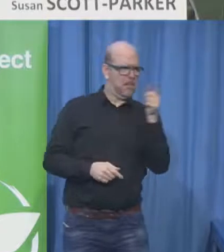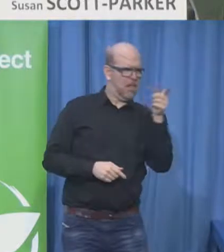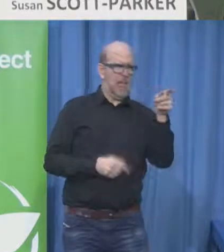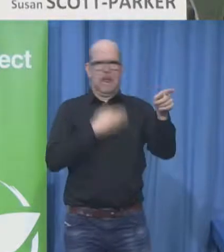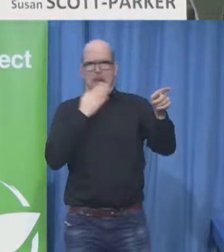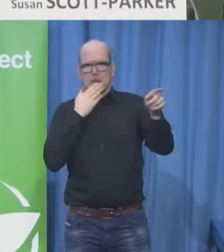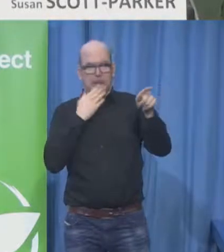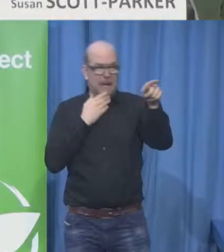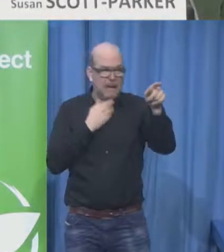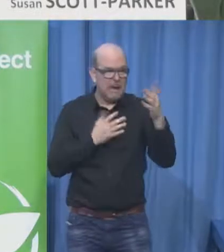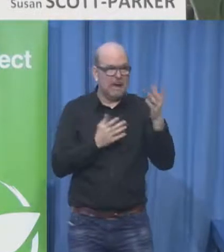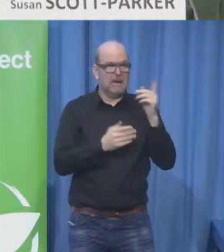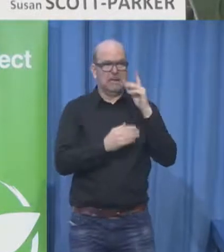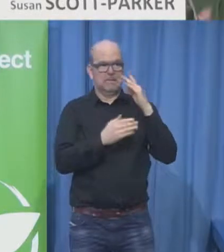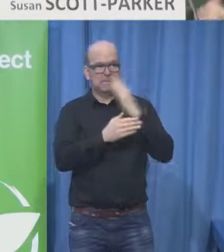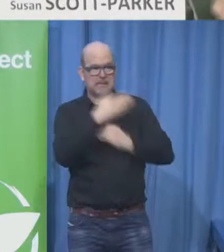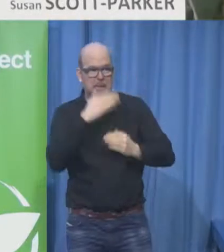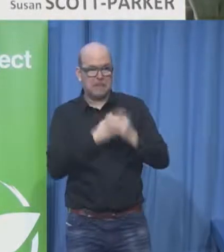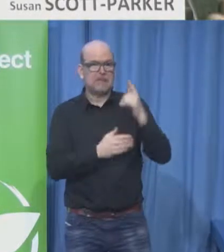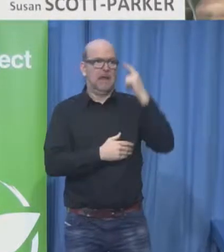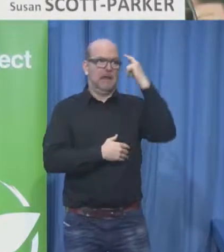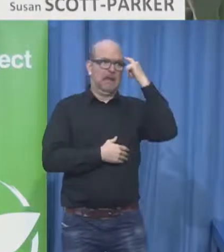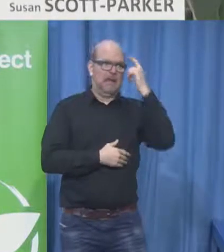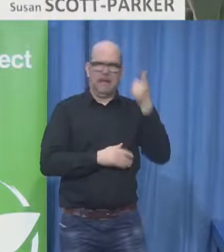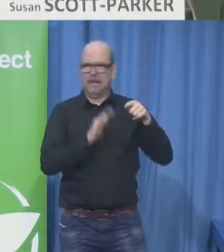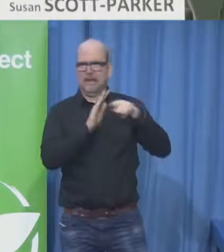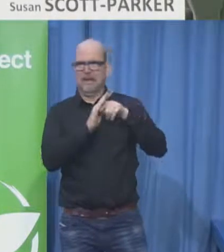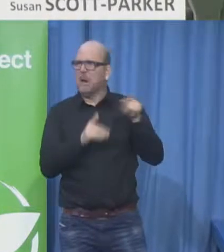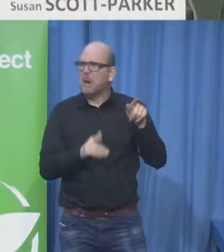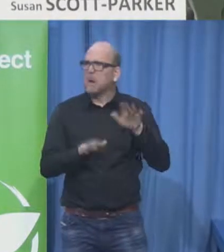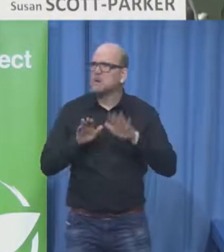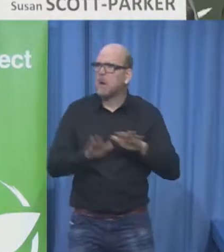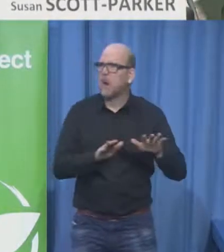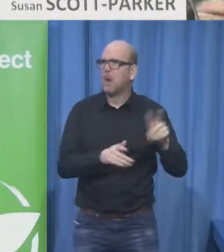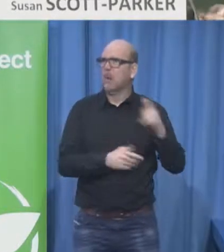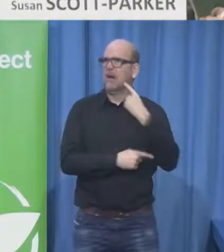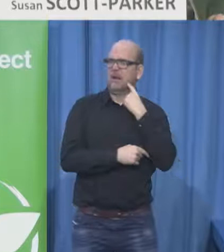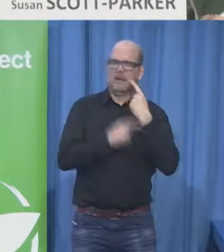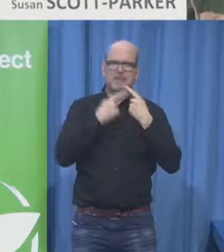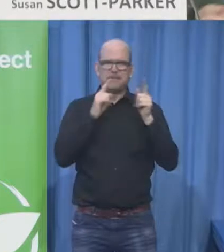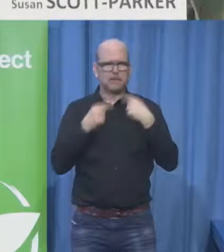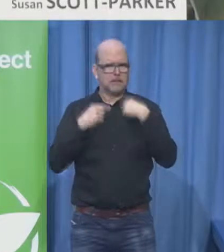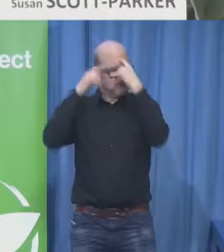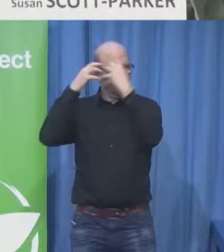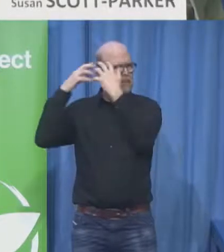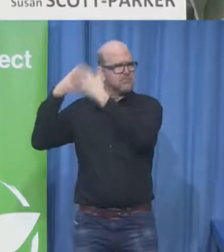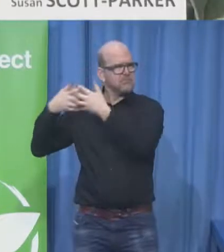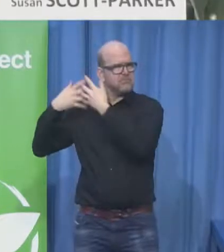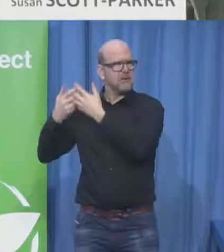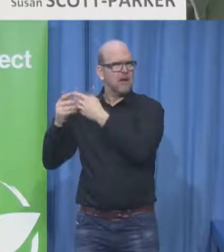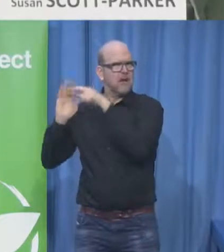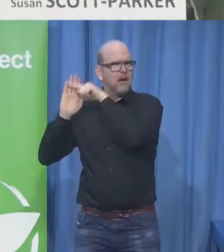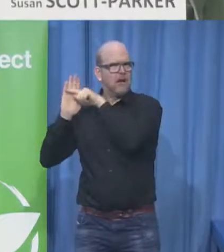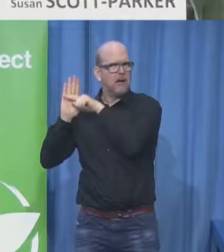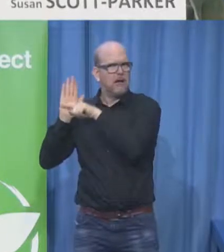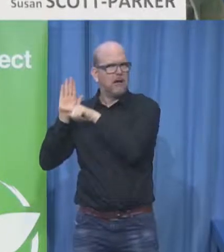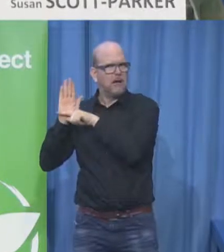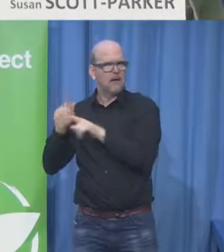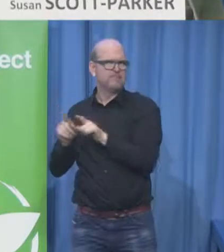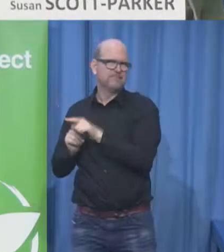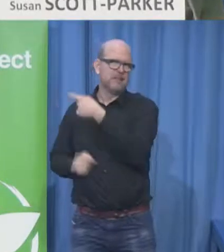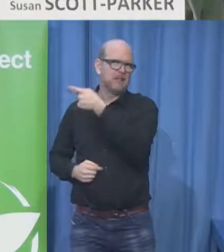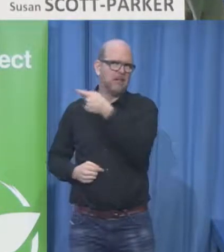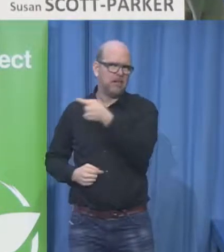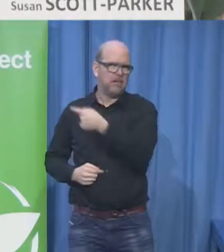of my additional favorites was how many times have I had a manager say I hired a disabled person once Susan didn't work